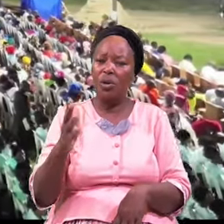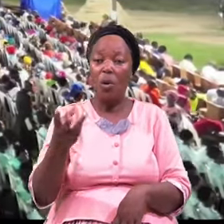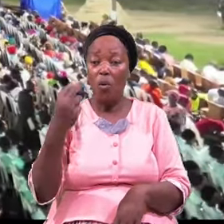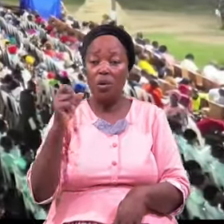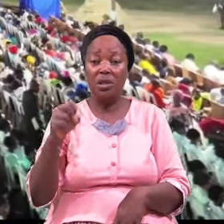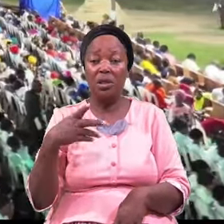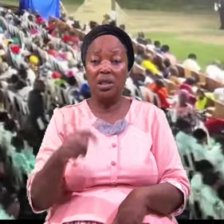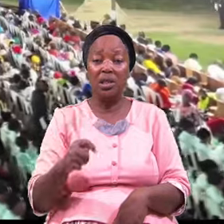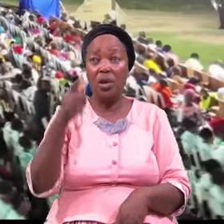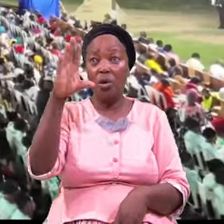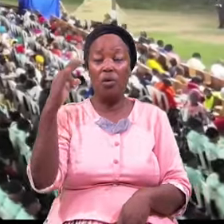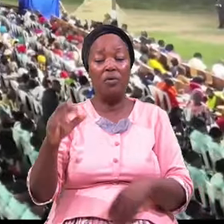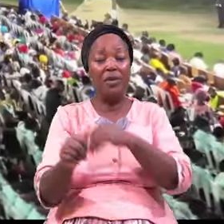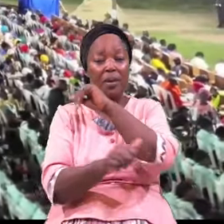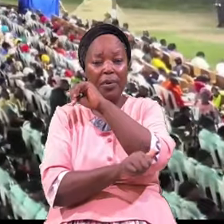Abraham